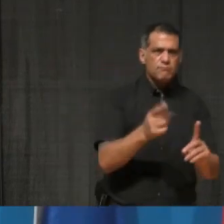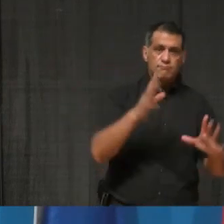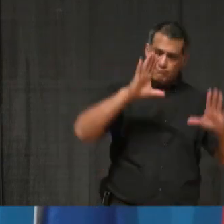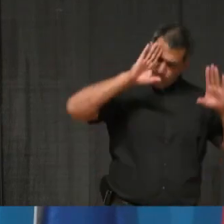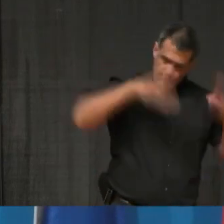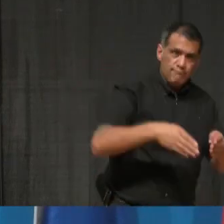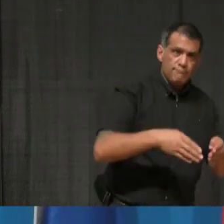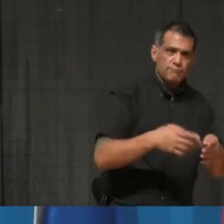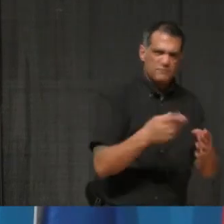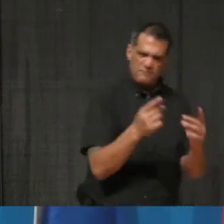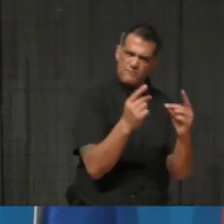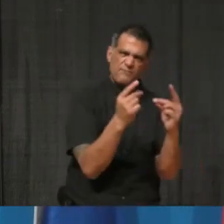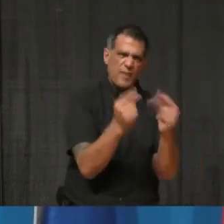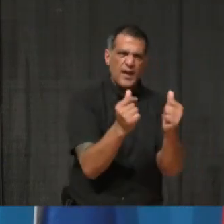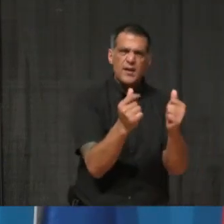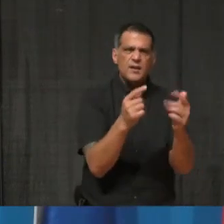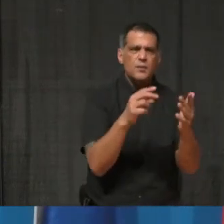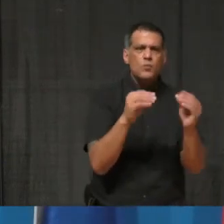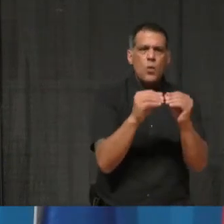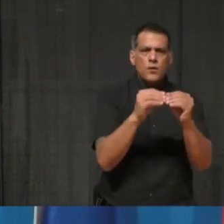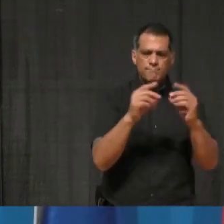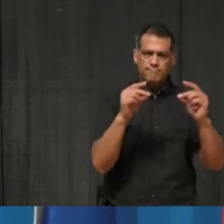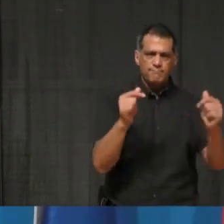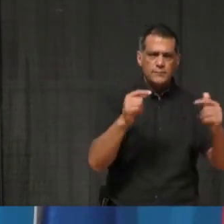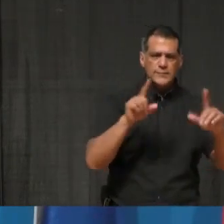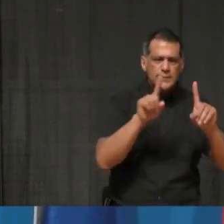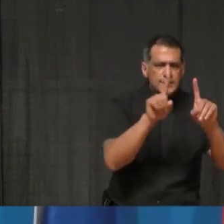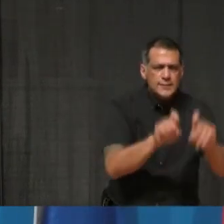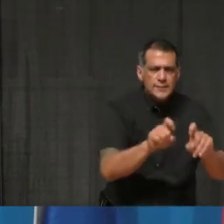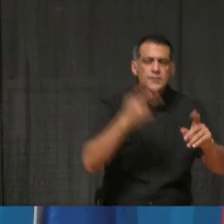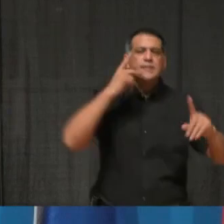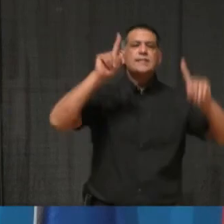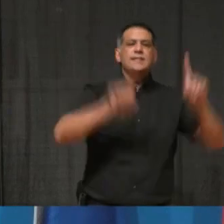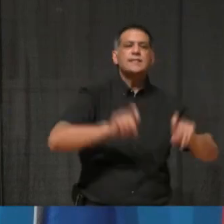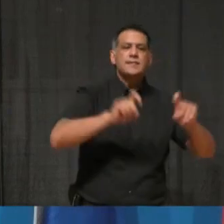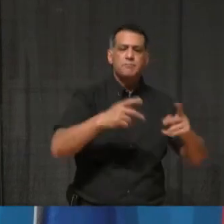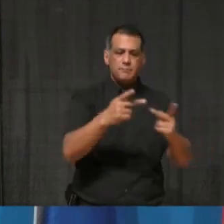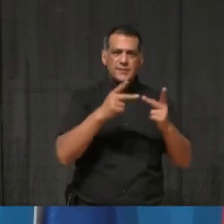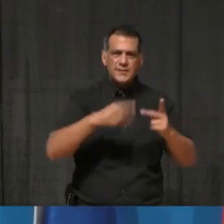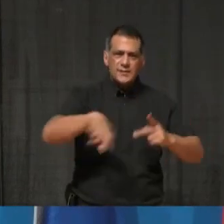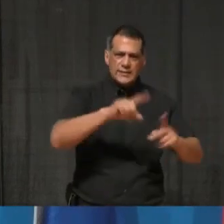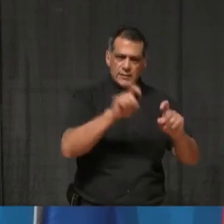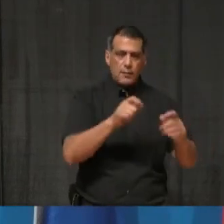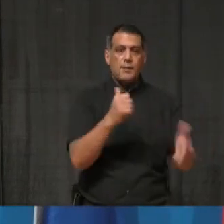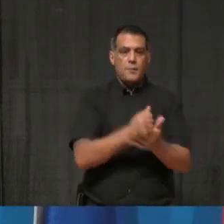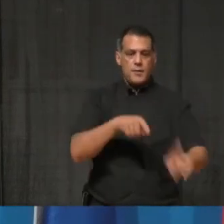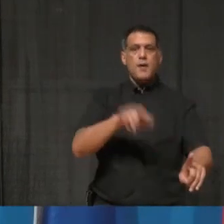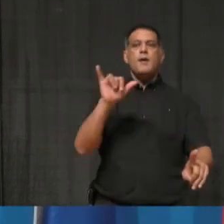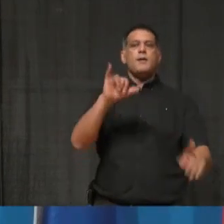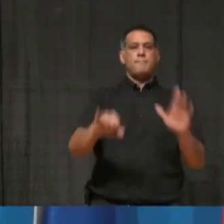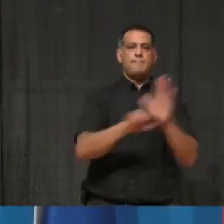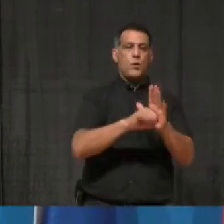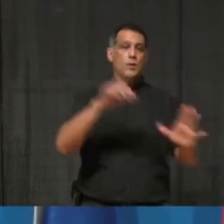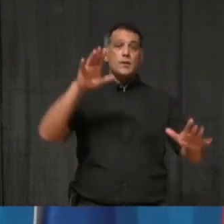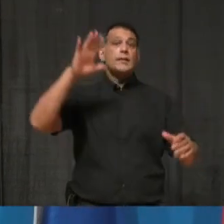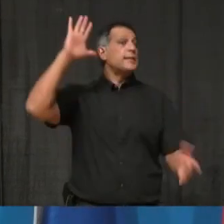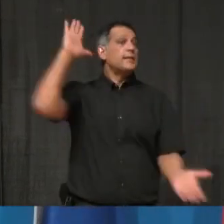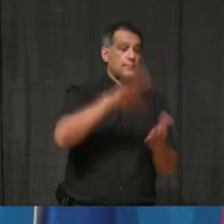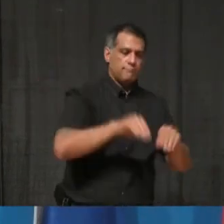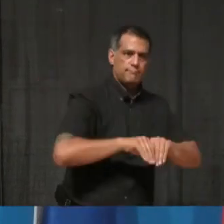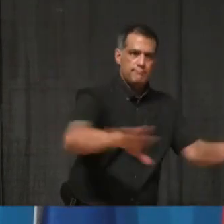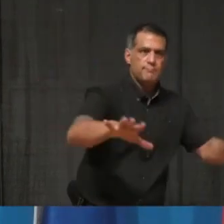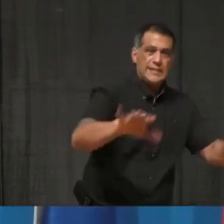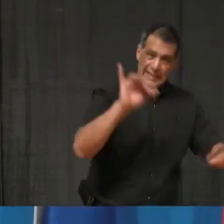on trying to get more rapid testing into these settings to help identify and stop outbreaks sooner. And that goes back to the three points that